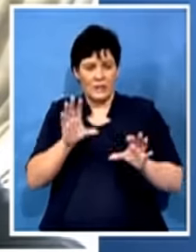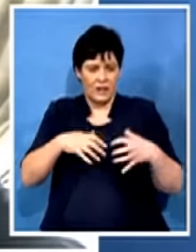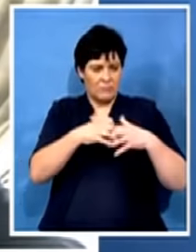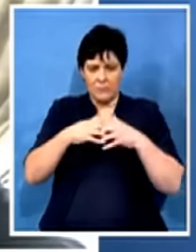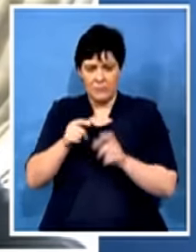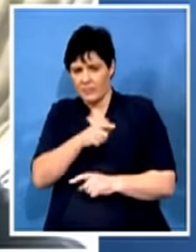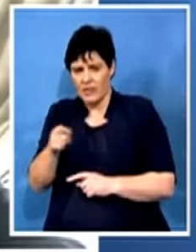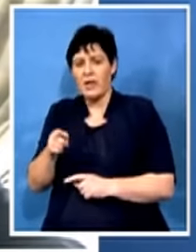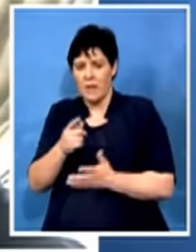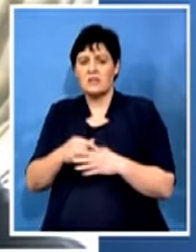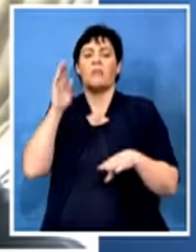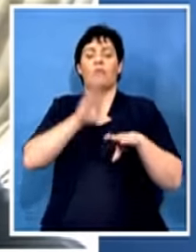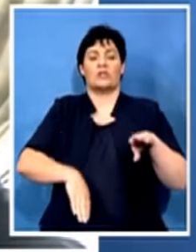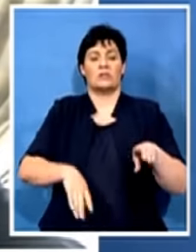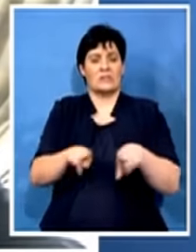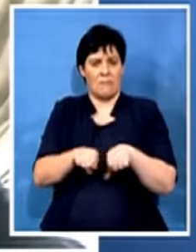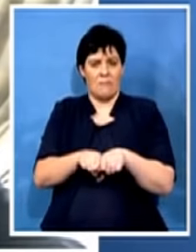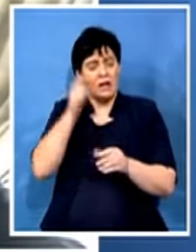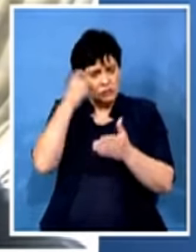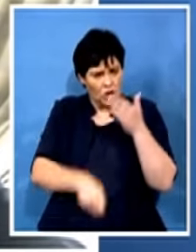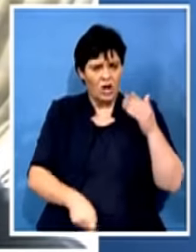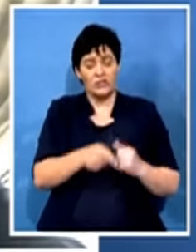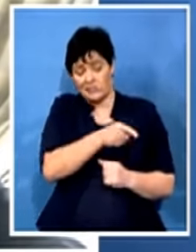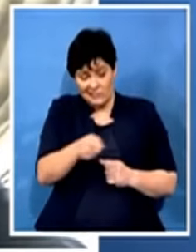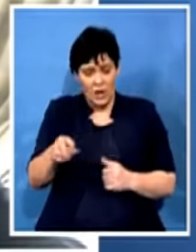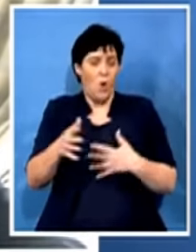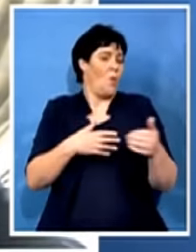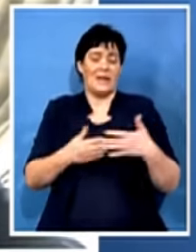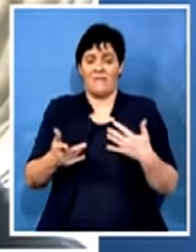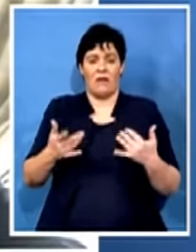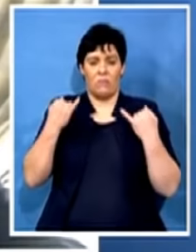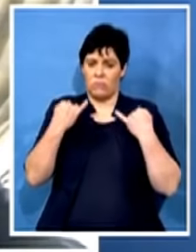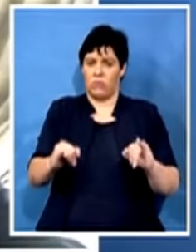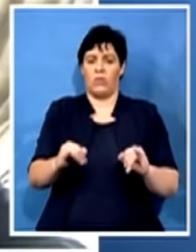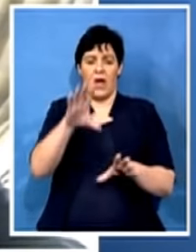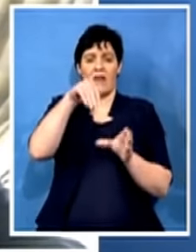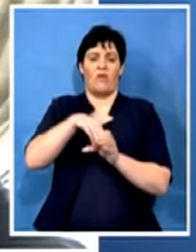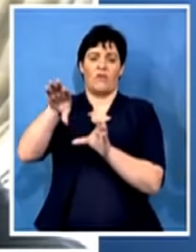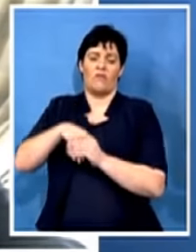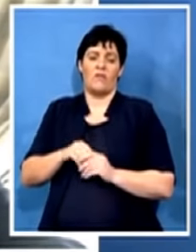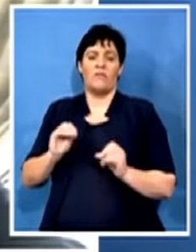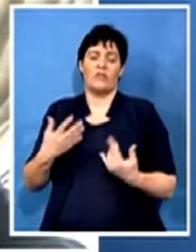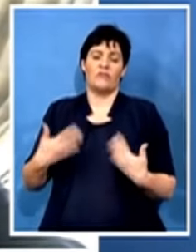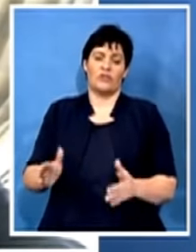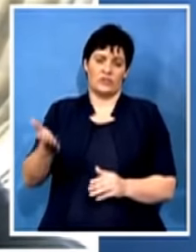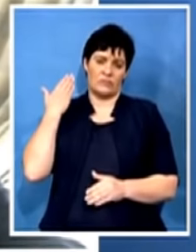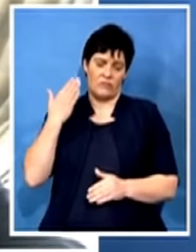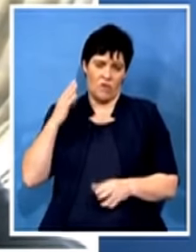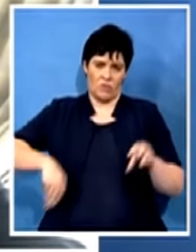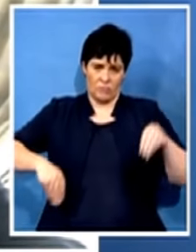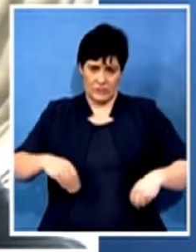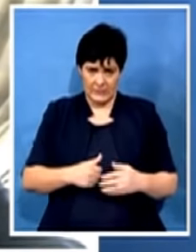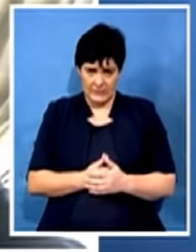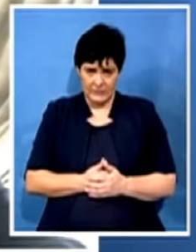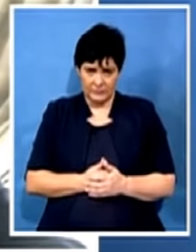charged for whatever nefarious involvements they've had in corruption. And seemingly, there is an appetite by South Africans,